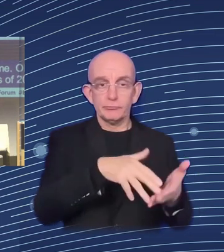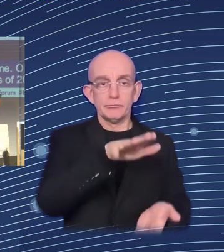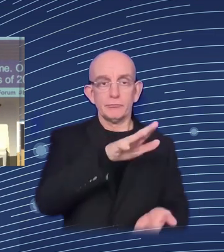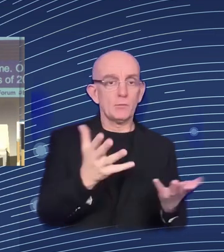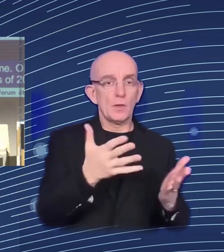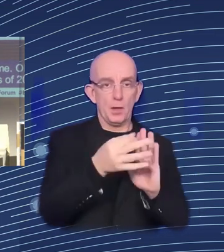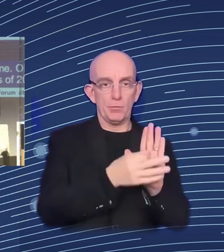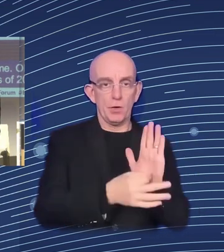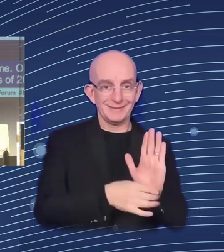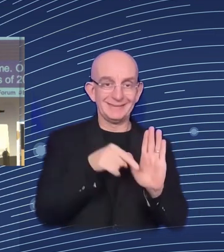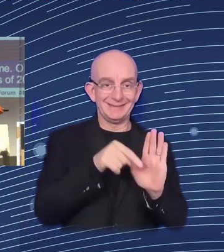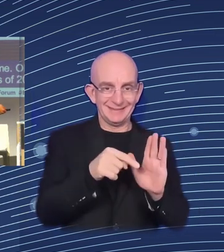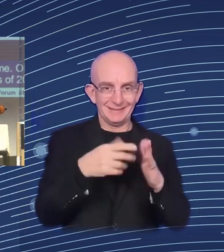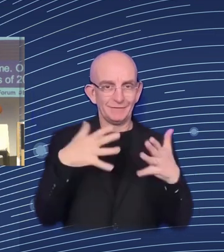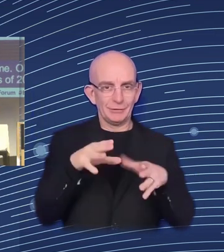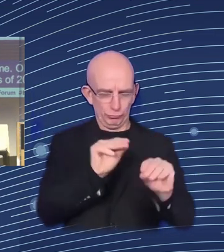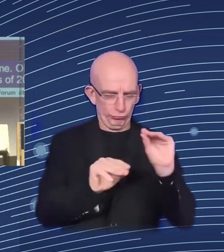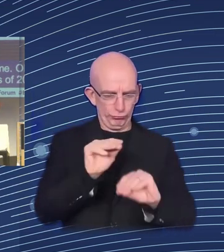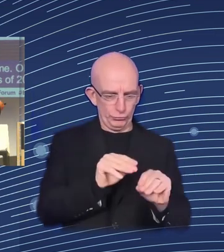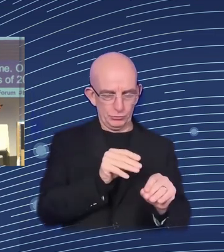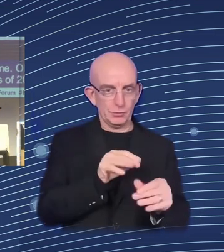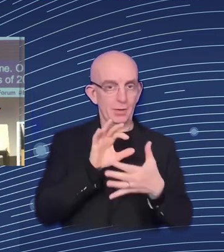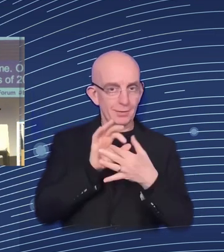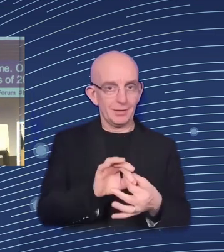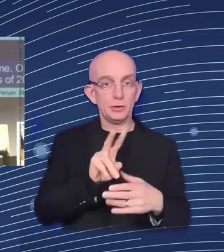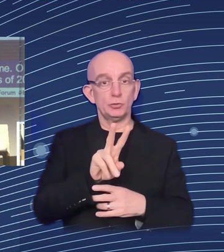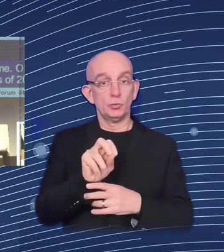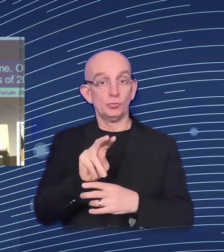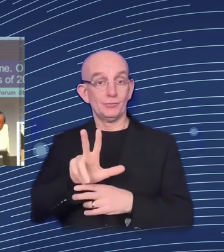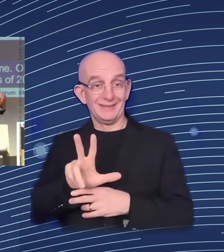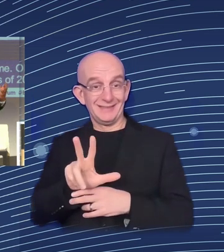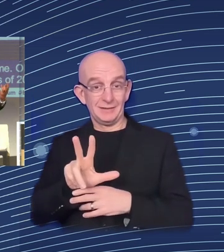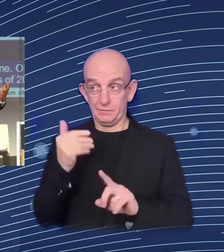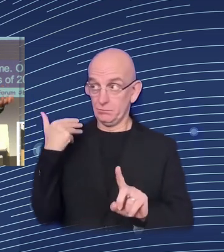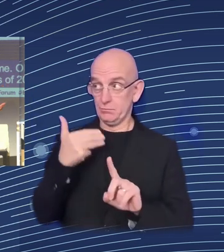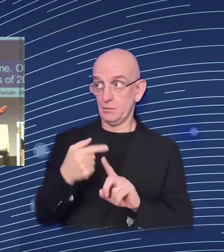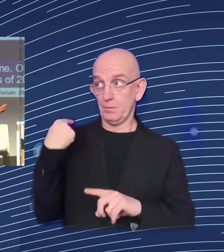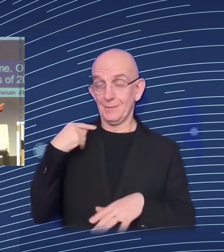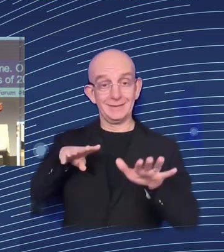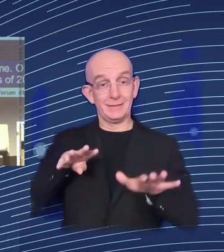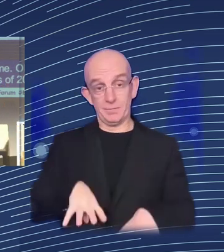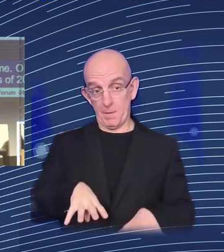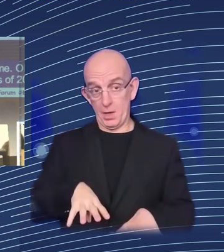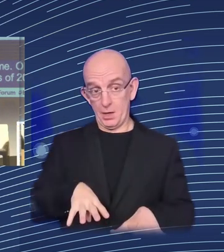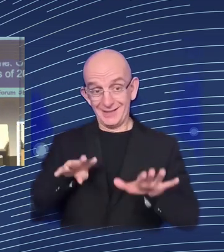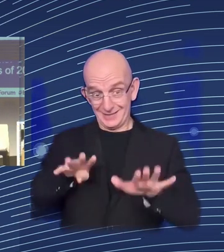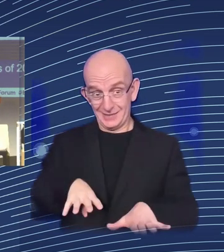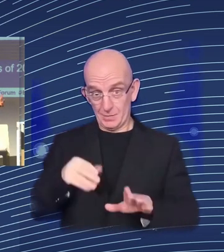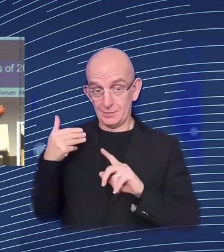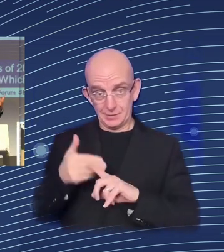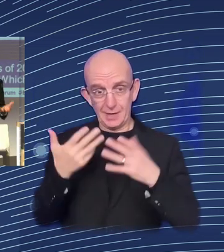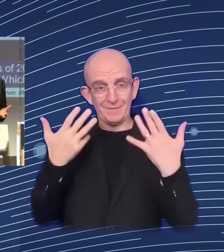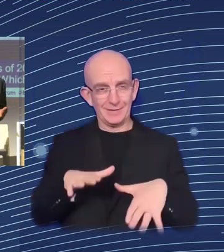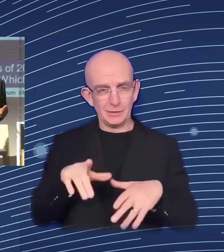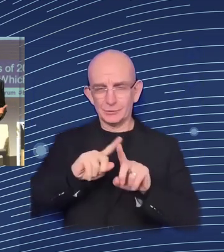It provides, it uses harmonized data and modeling, which is a very good platform to carry